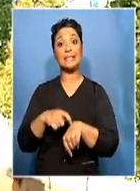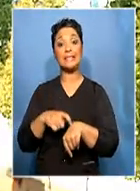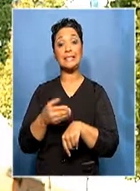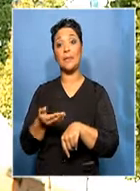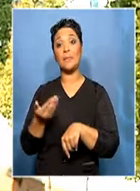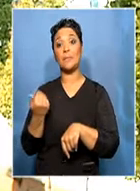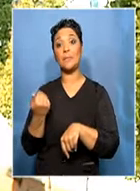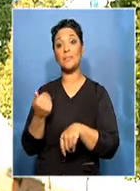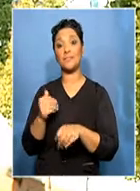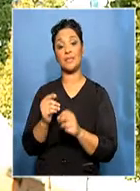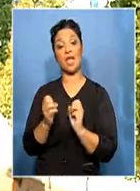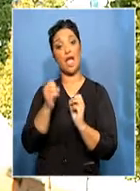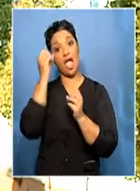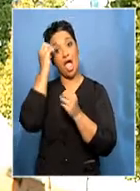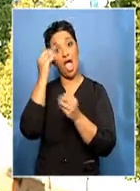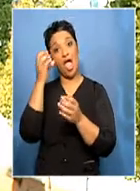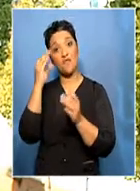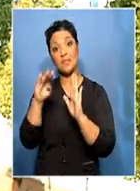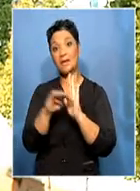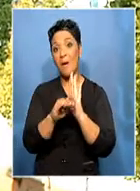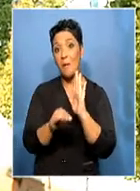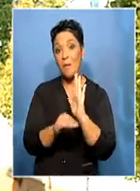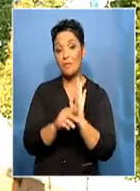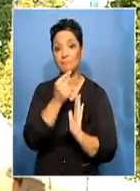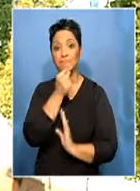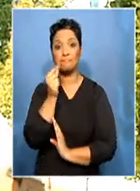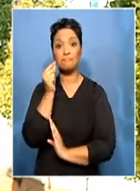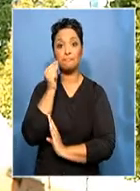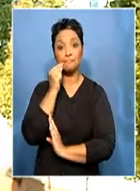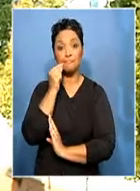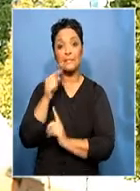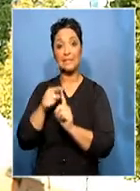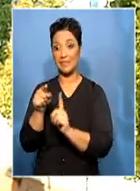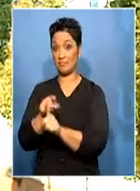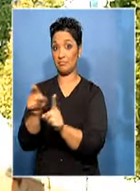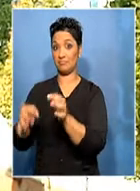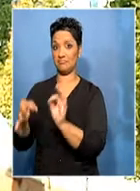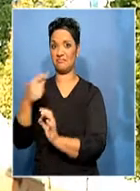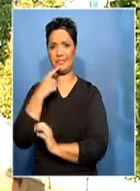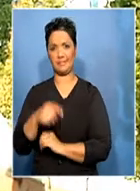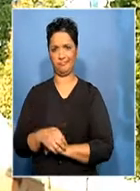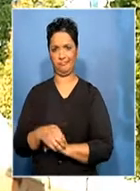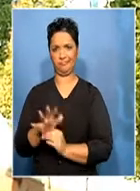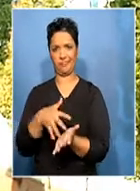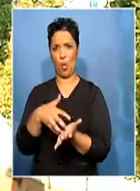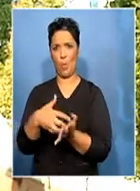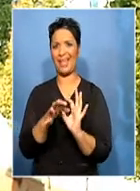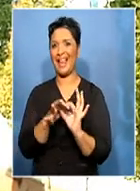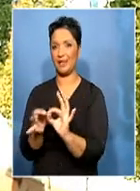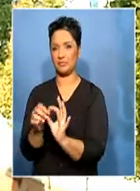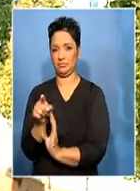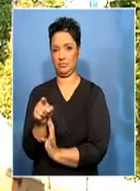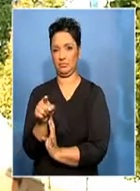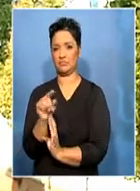protection of state information bill where the opposition parties have also seen him as a weaker point. In a sense, you could say that